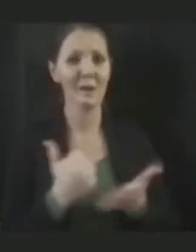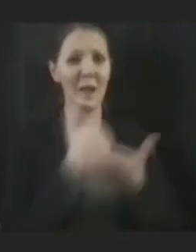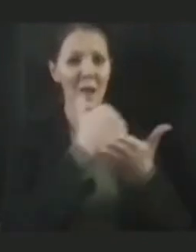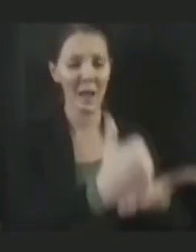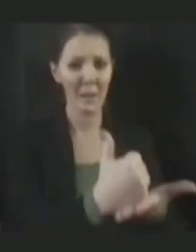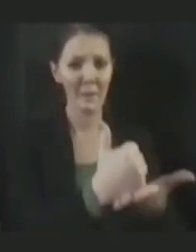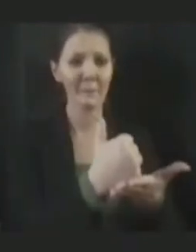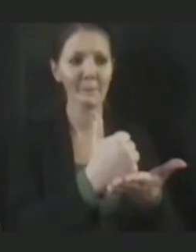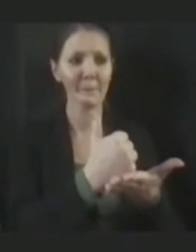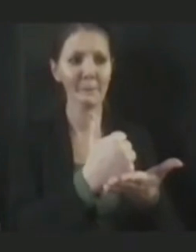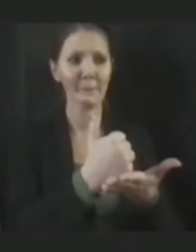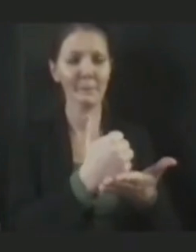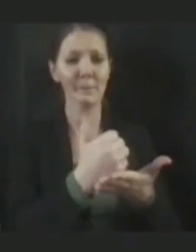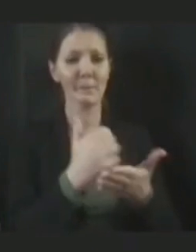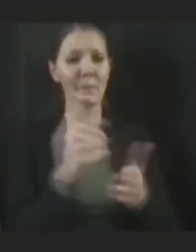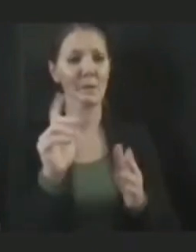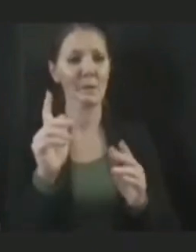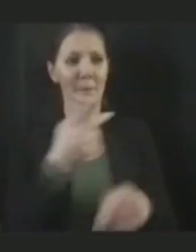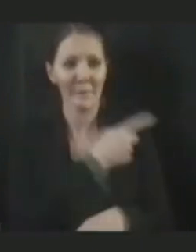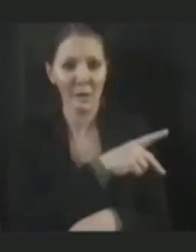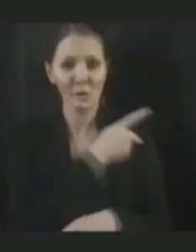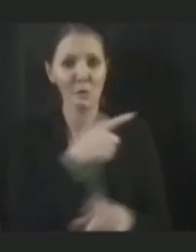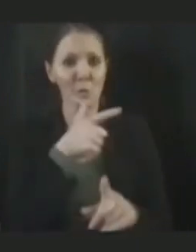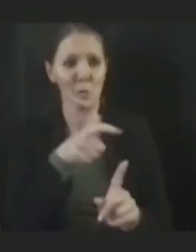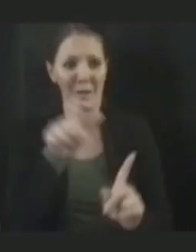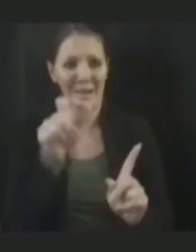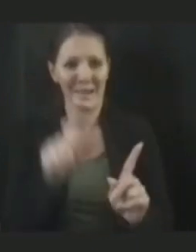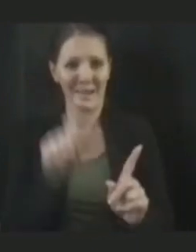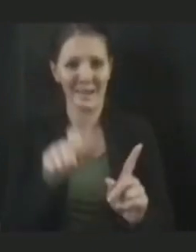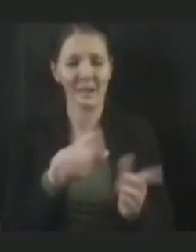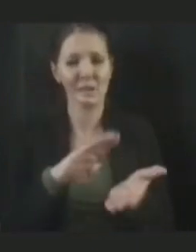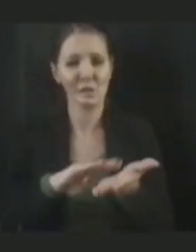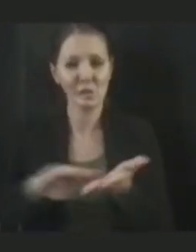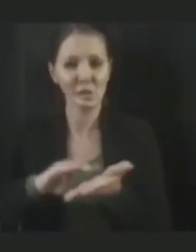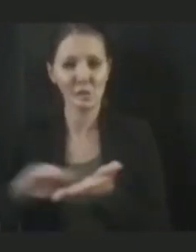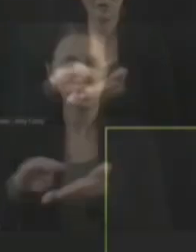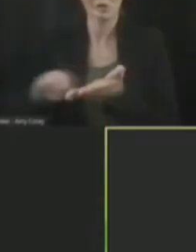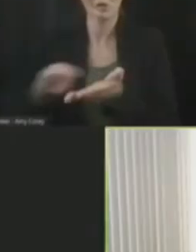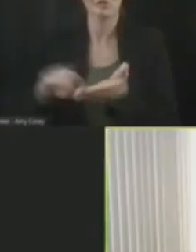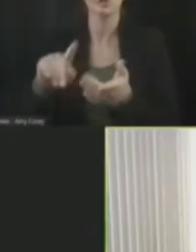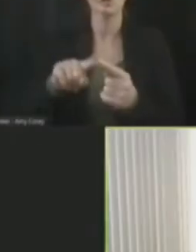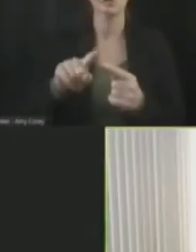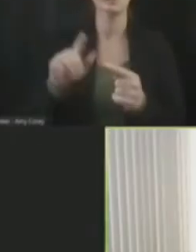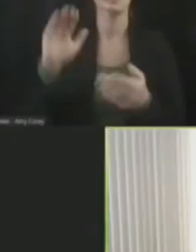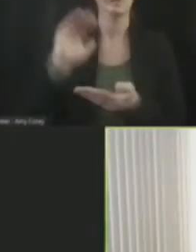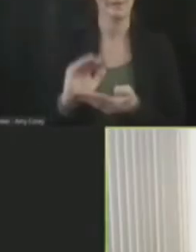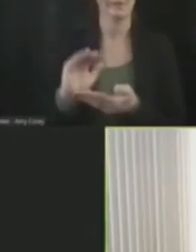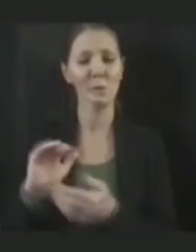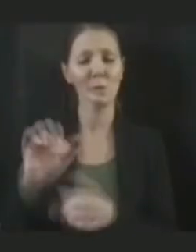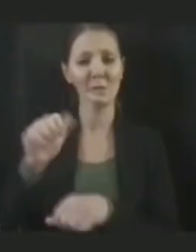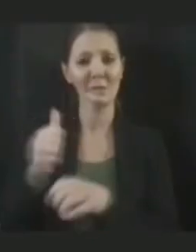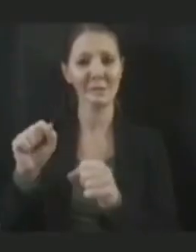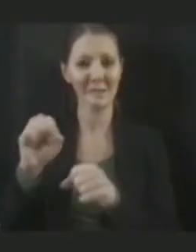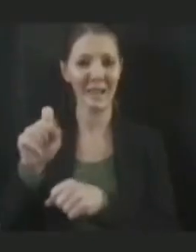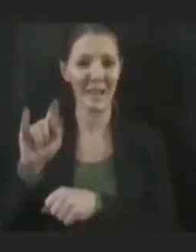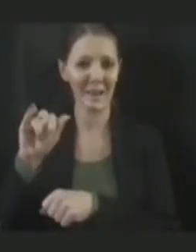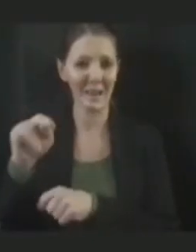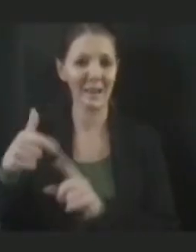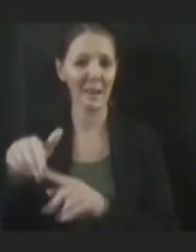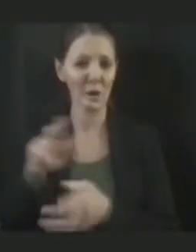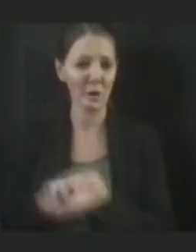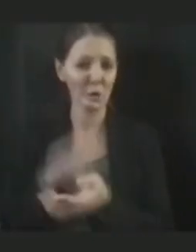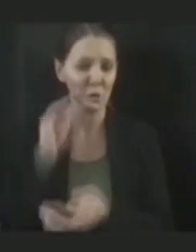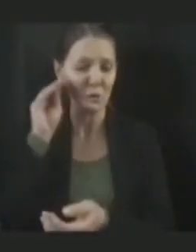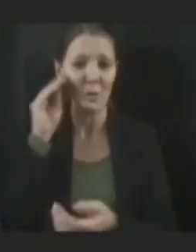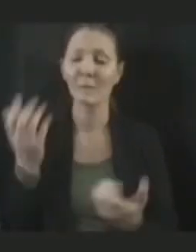patients who need to be discharged to sub-acute setting in the nursing home. A lot of